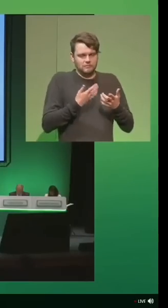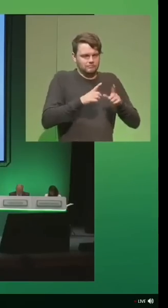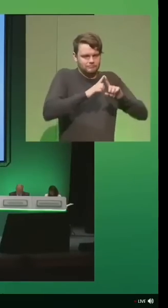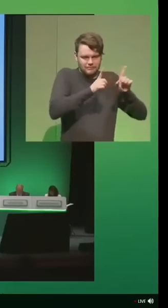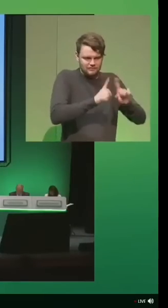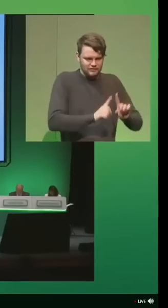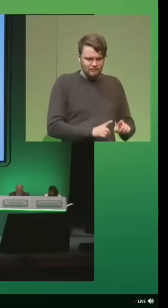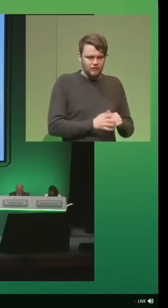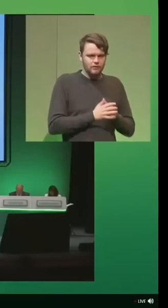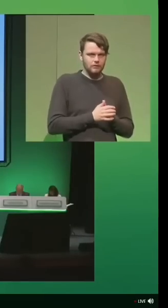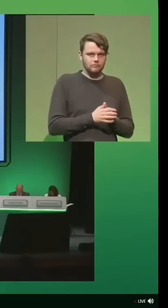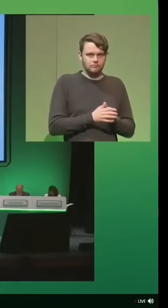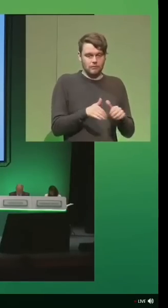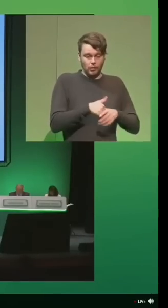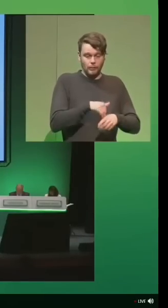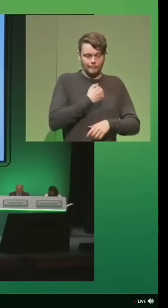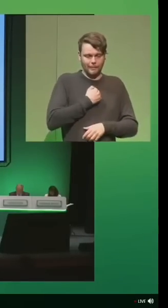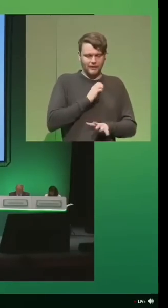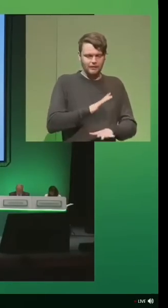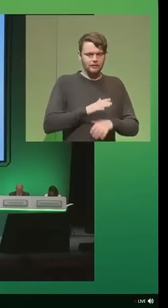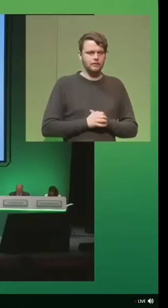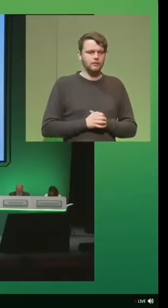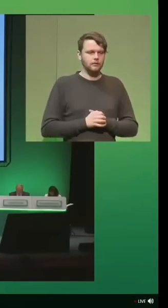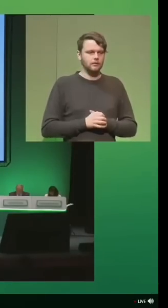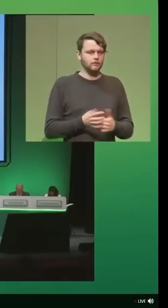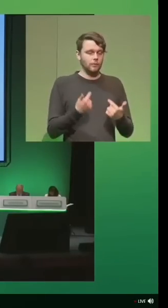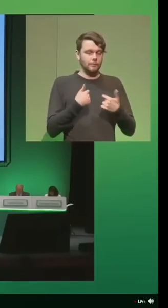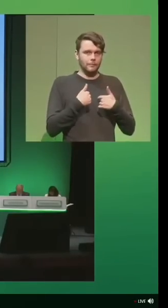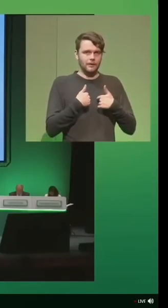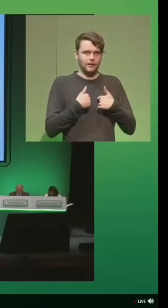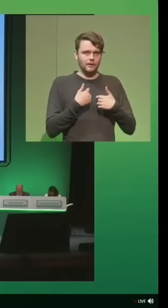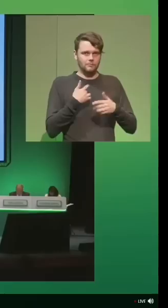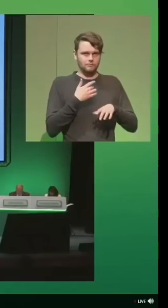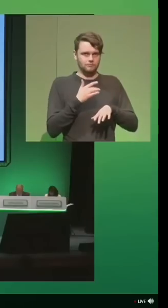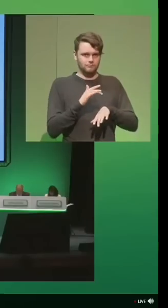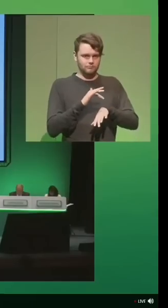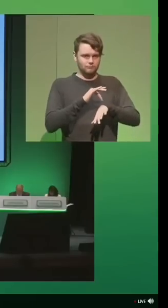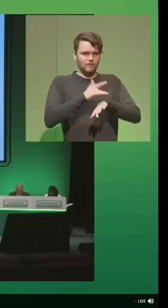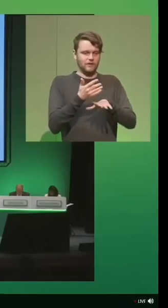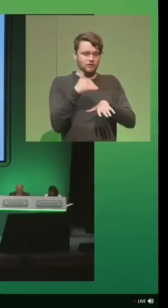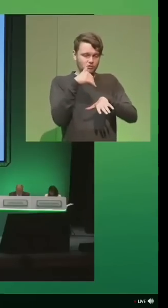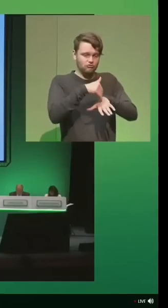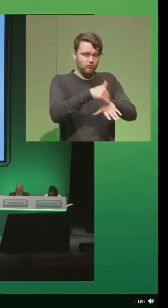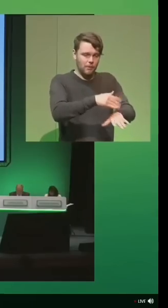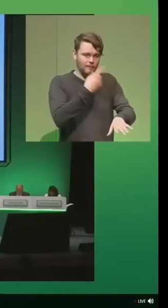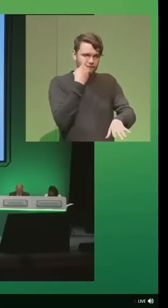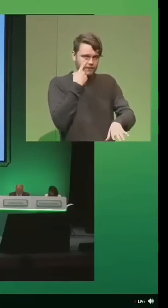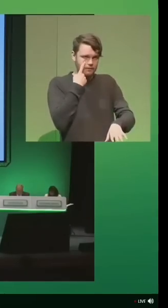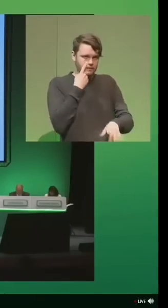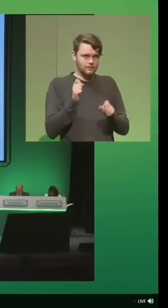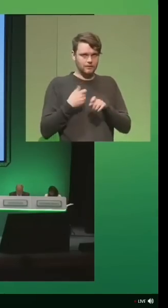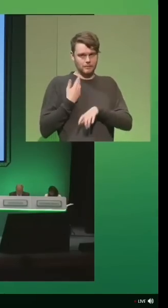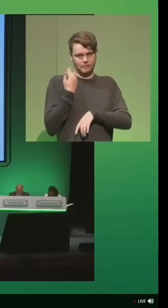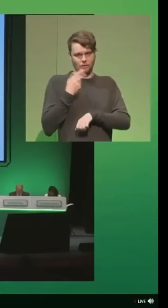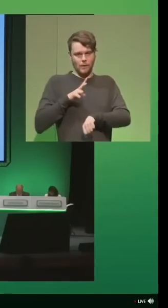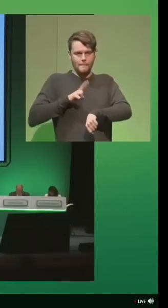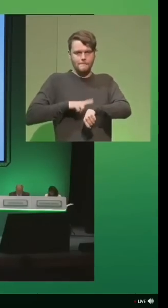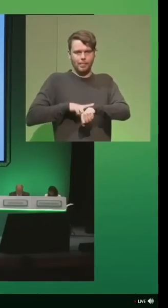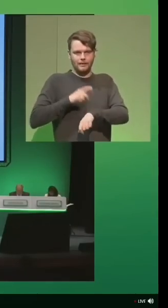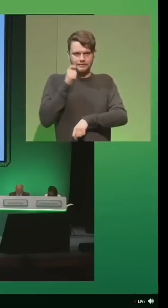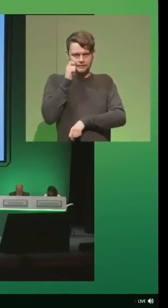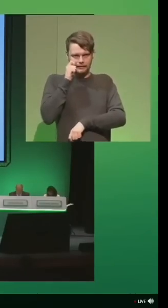or another, including my own. I am a professional criminal investigator and a former police detective.